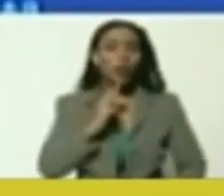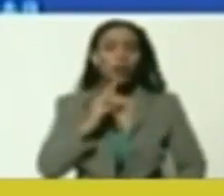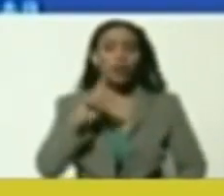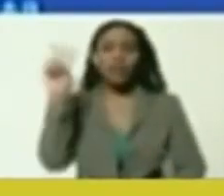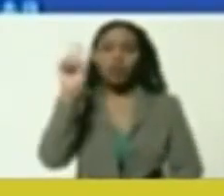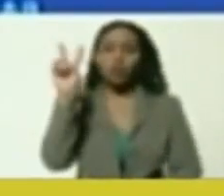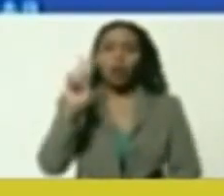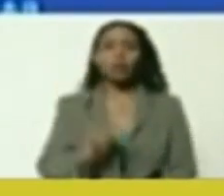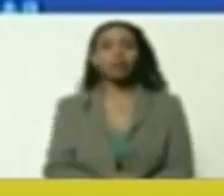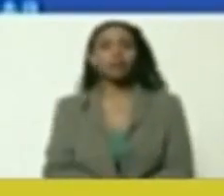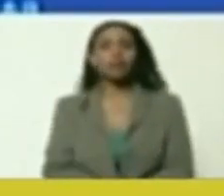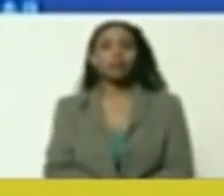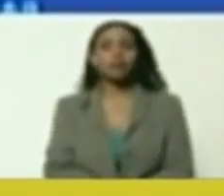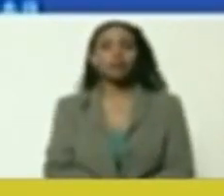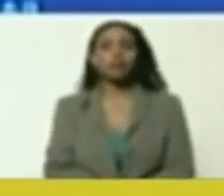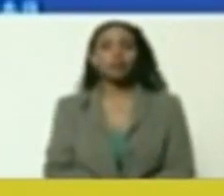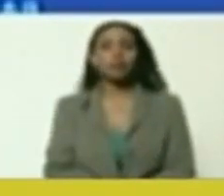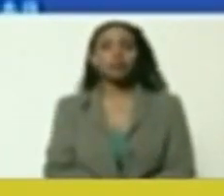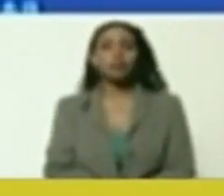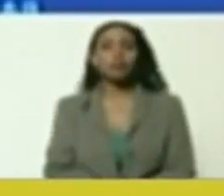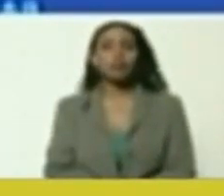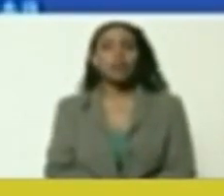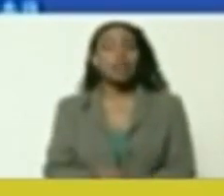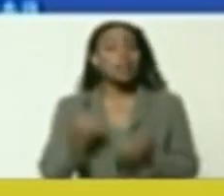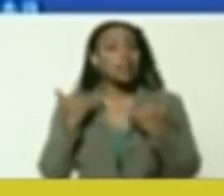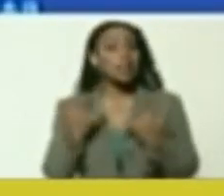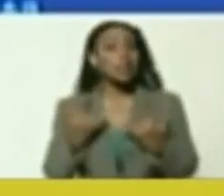heroic homeland of Simón Bolívar.